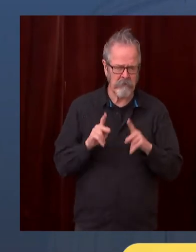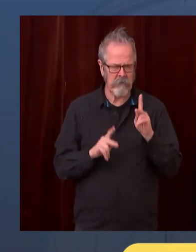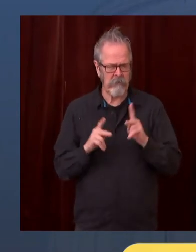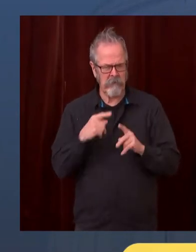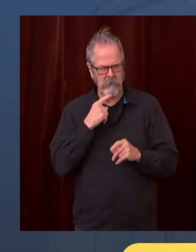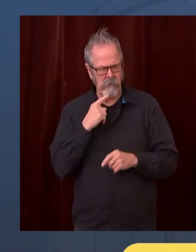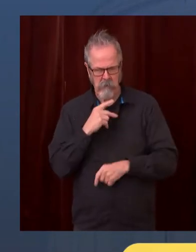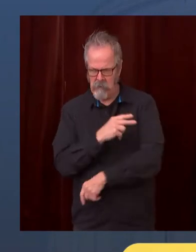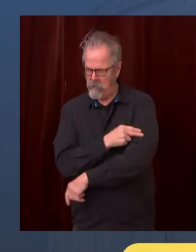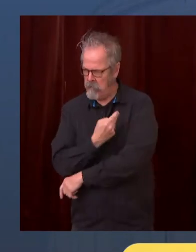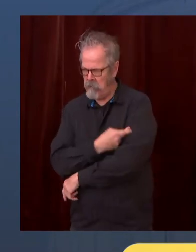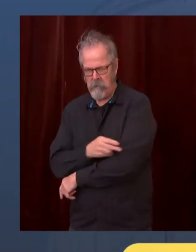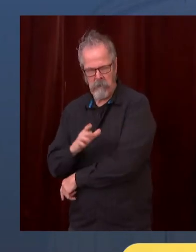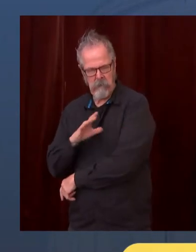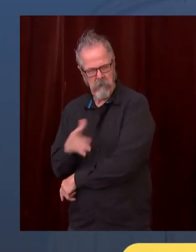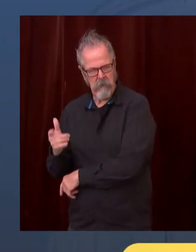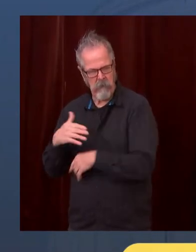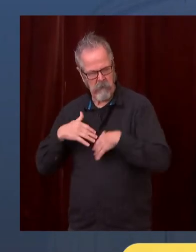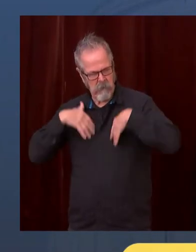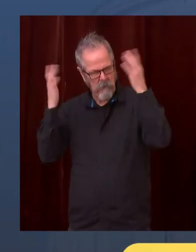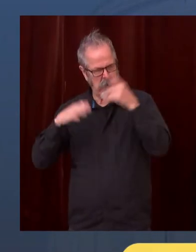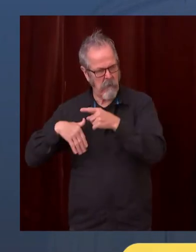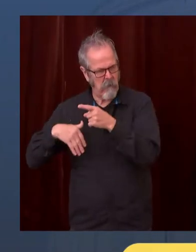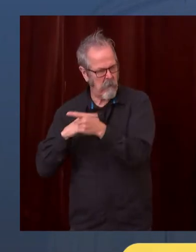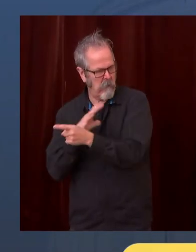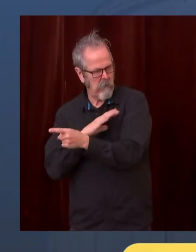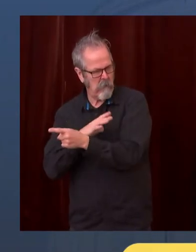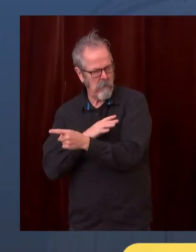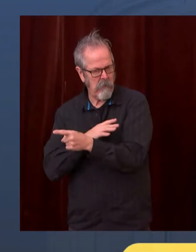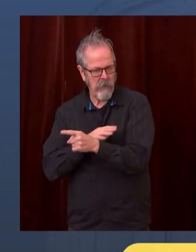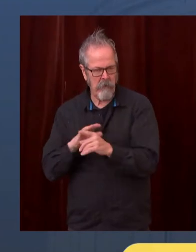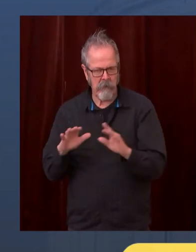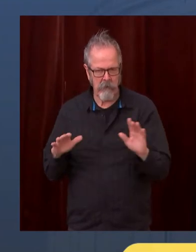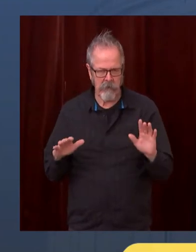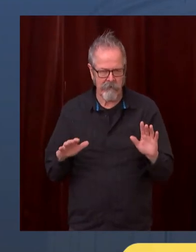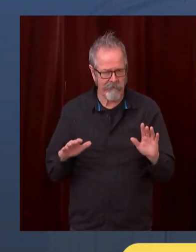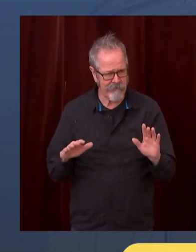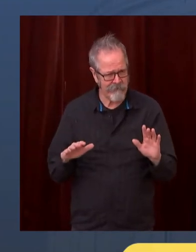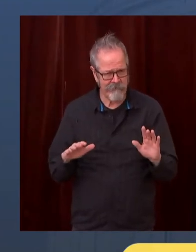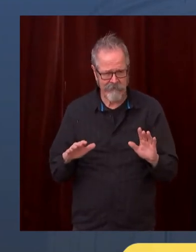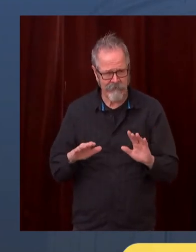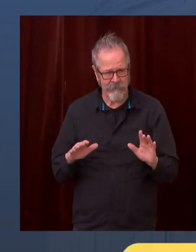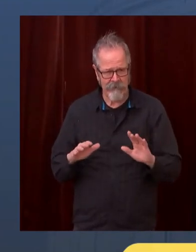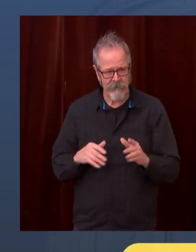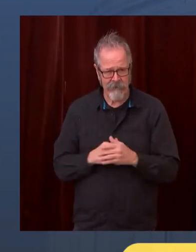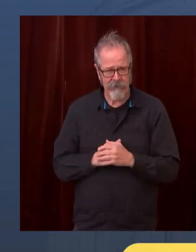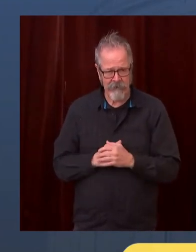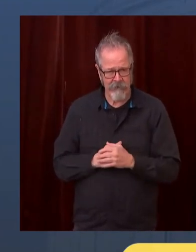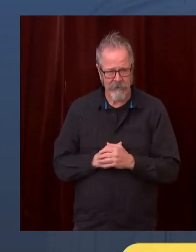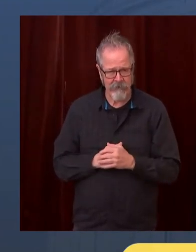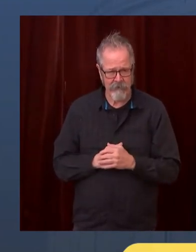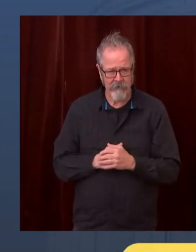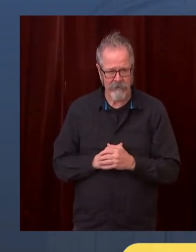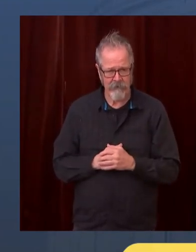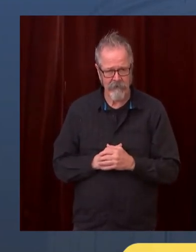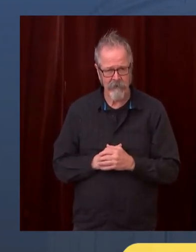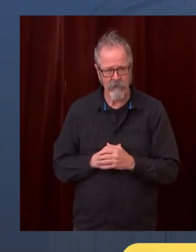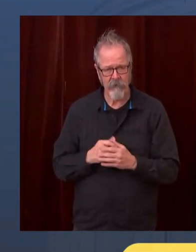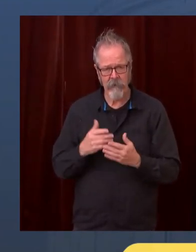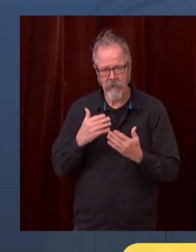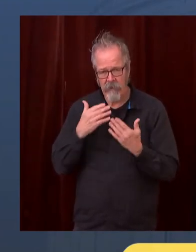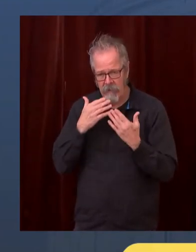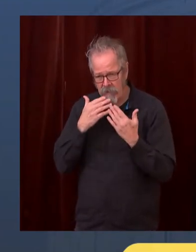Thanksgiving people want to give thanks for the ability to have their loved ones with them at their dinner table